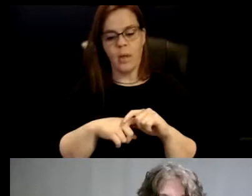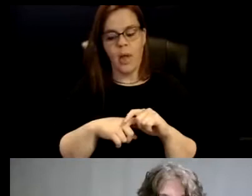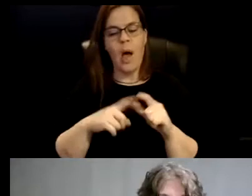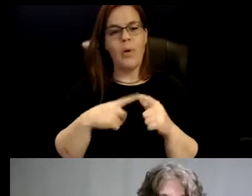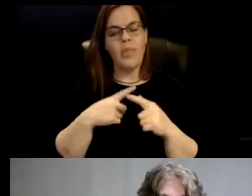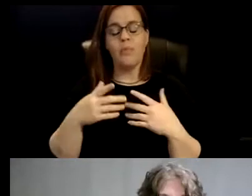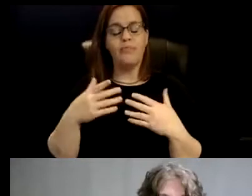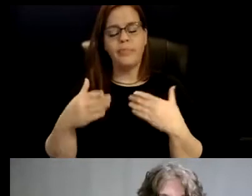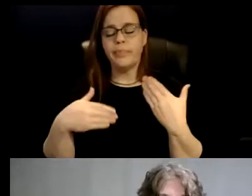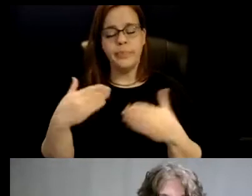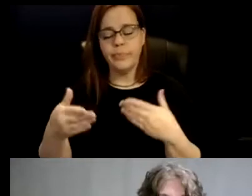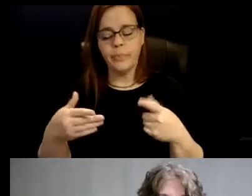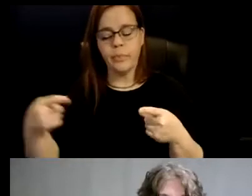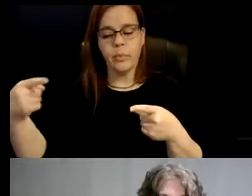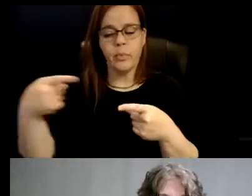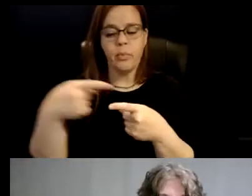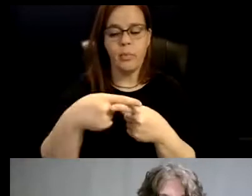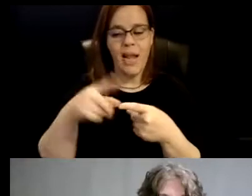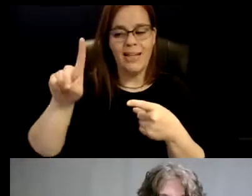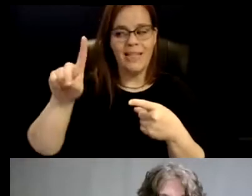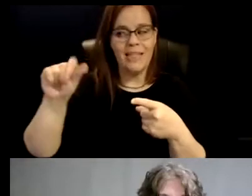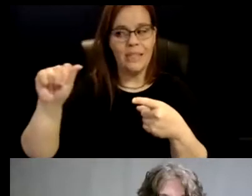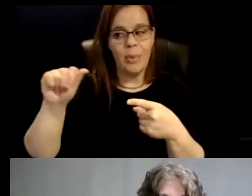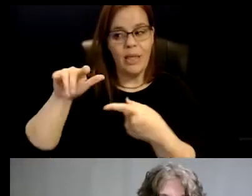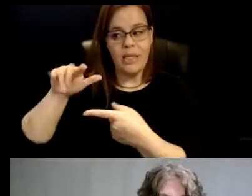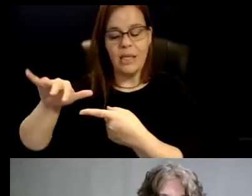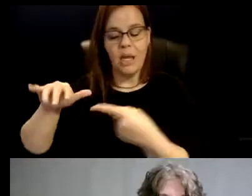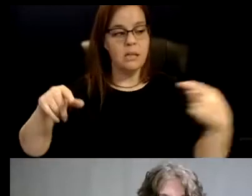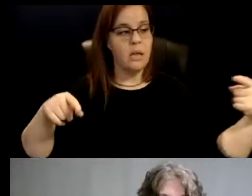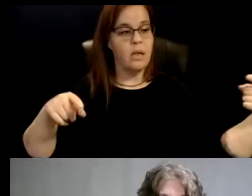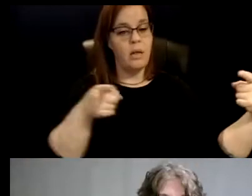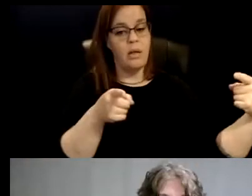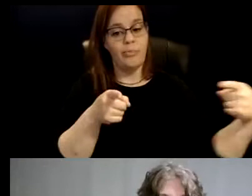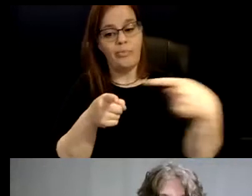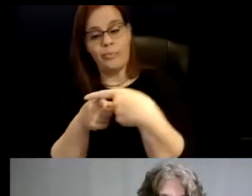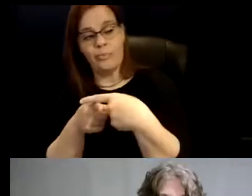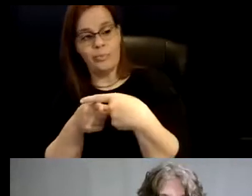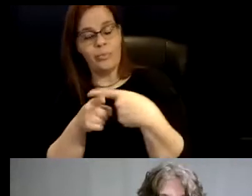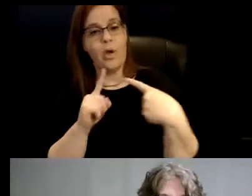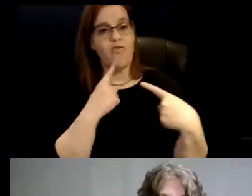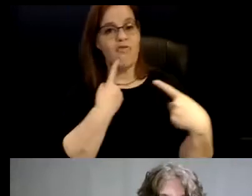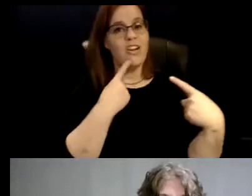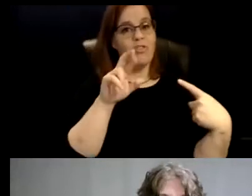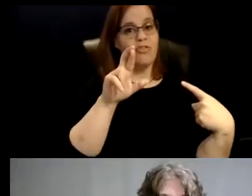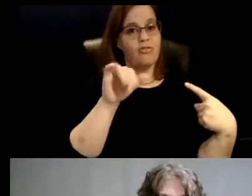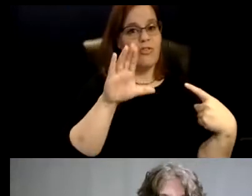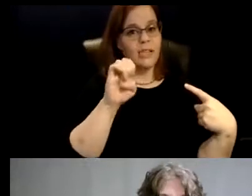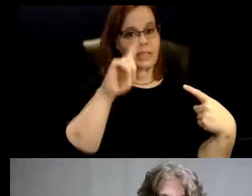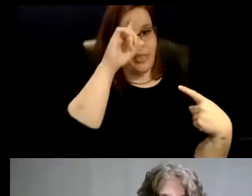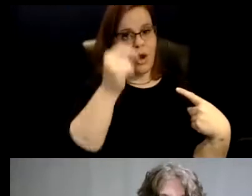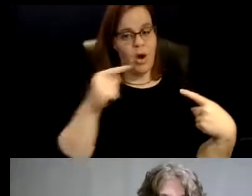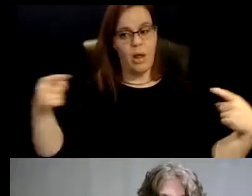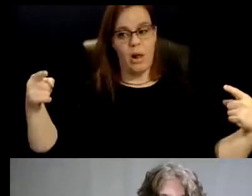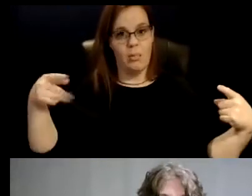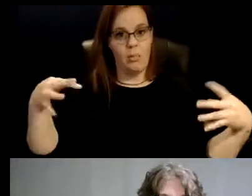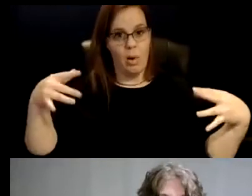disability studies and critical race theory. And they talk a lot about, um, the sort of the racialized